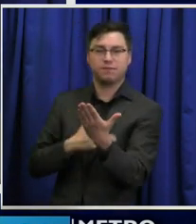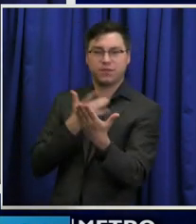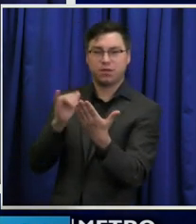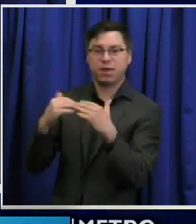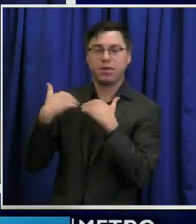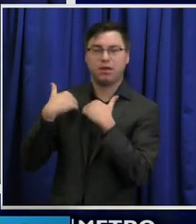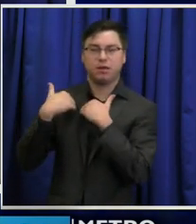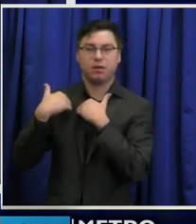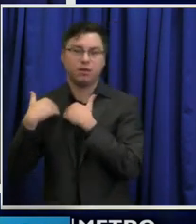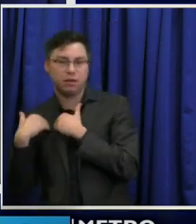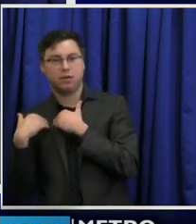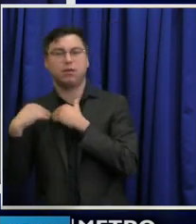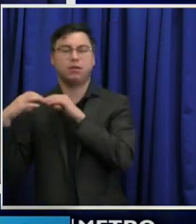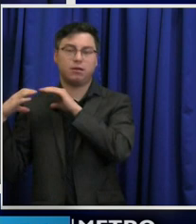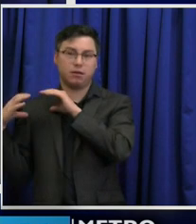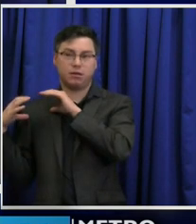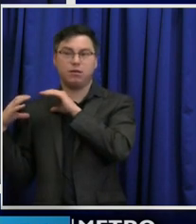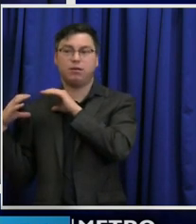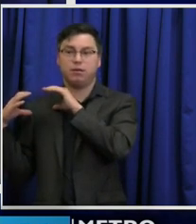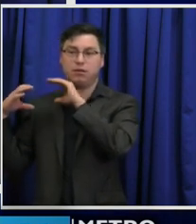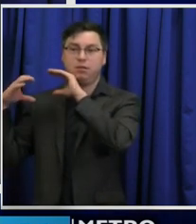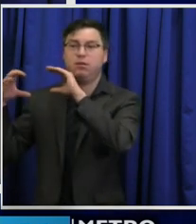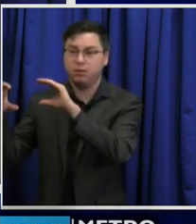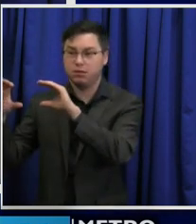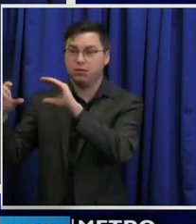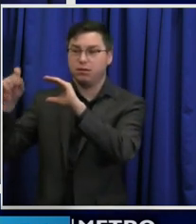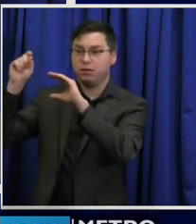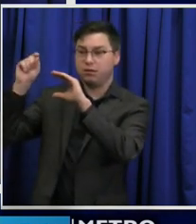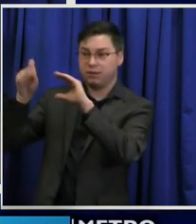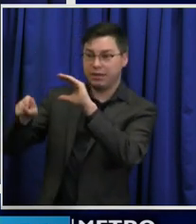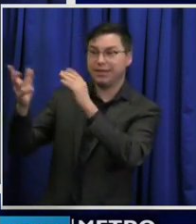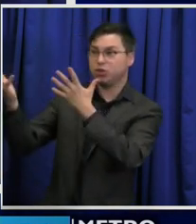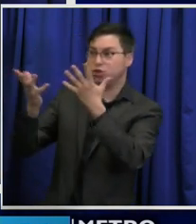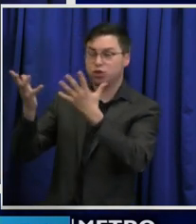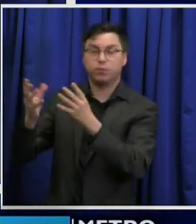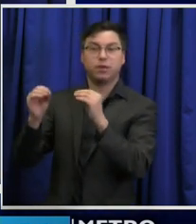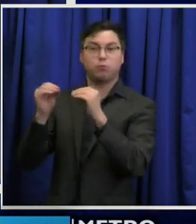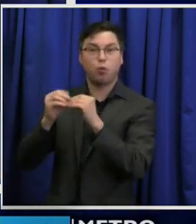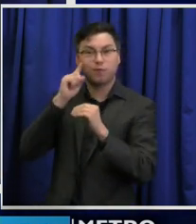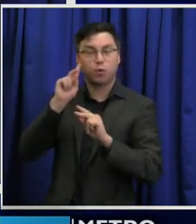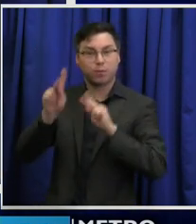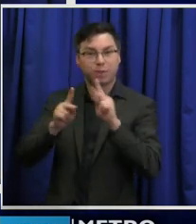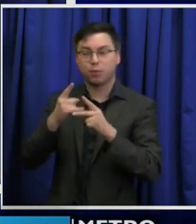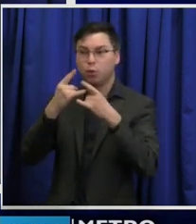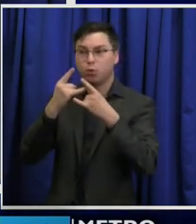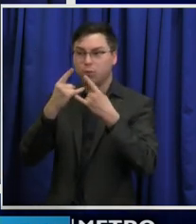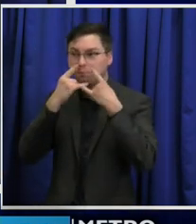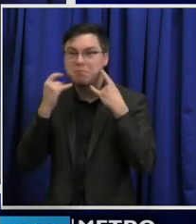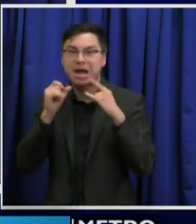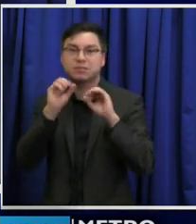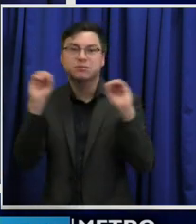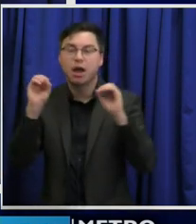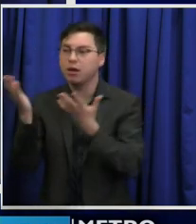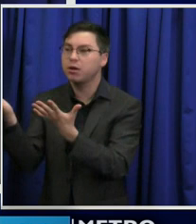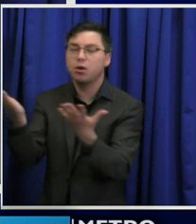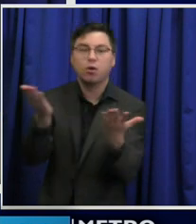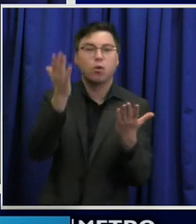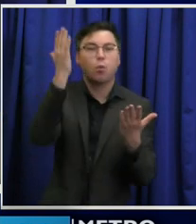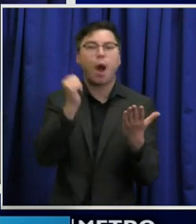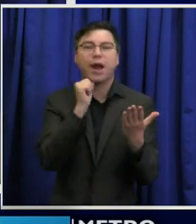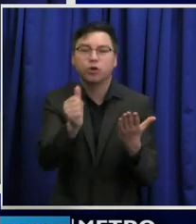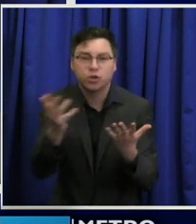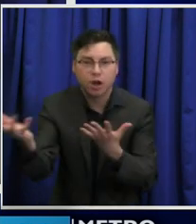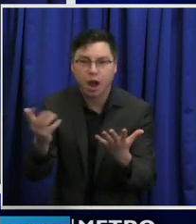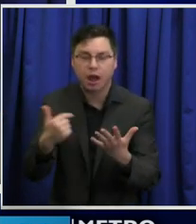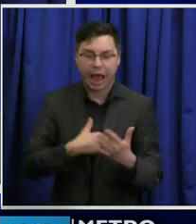of proof needs to shift over to people of why in the world are you not wearing a mask? Let's do right by each other. I'm not being